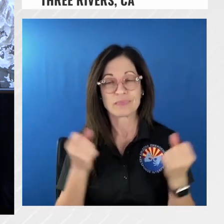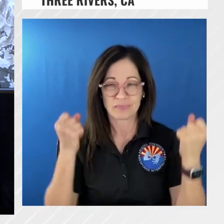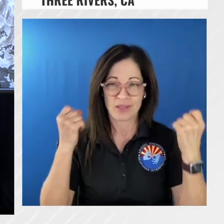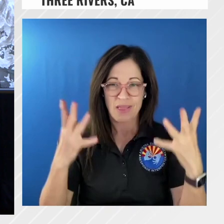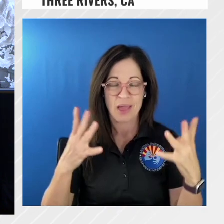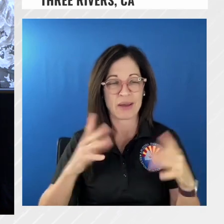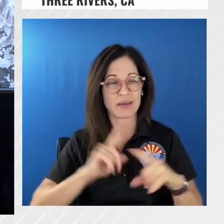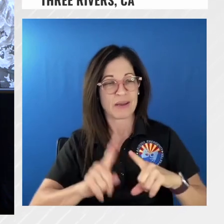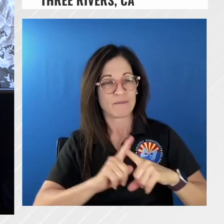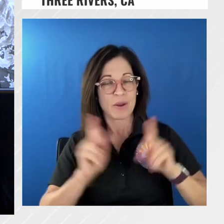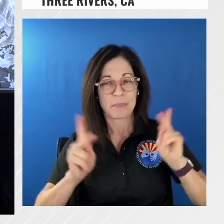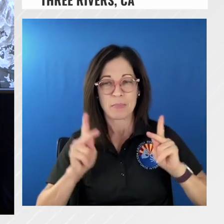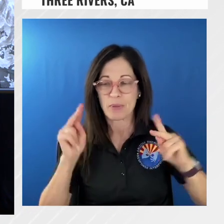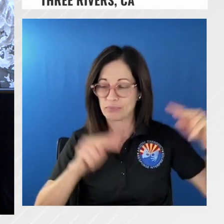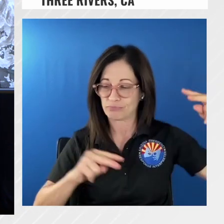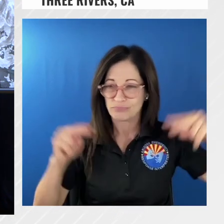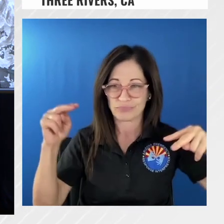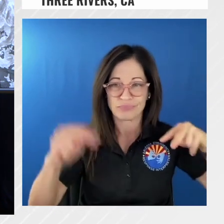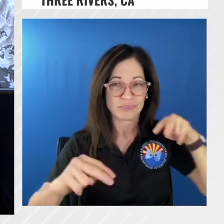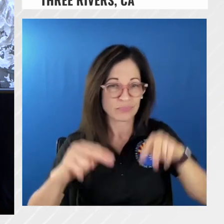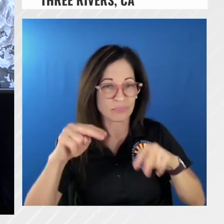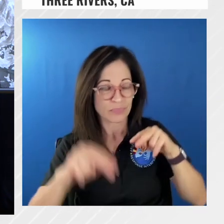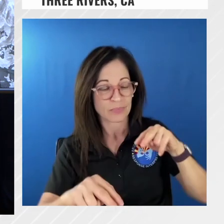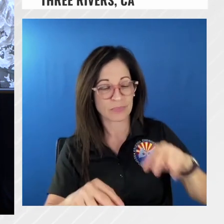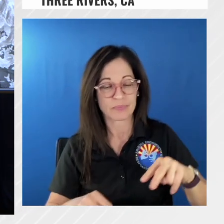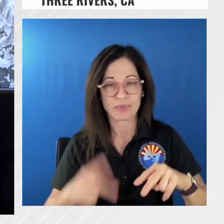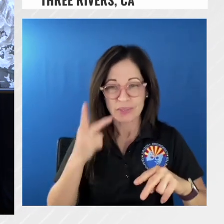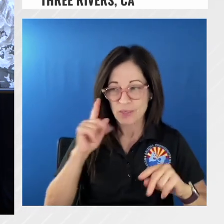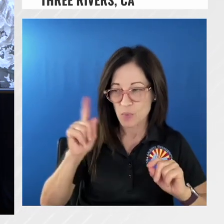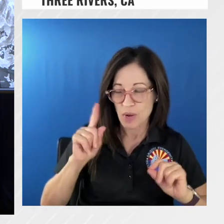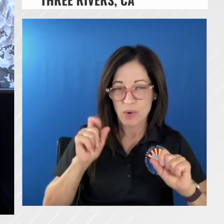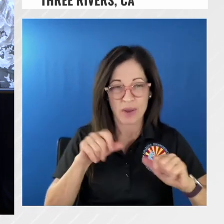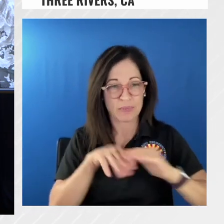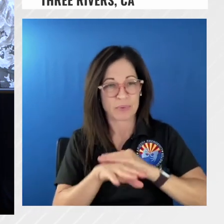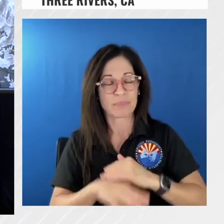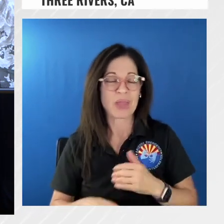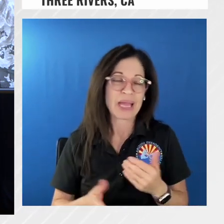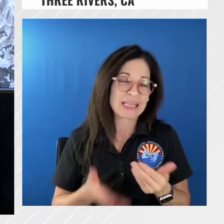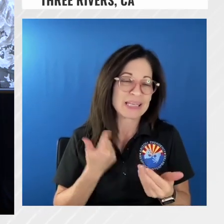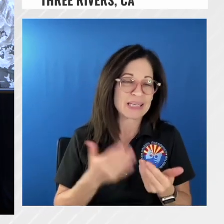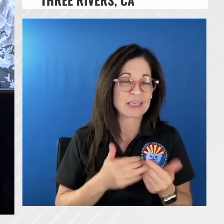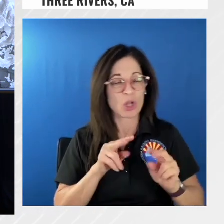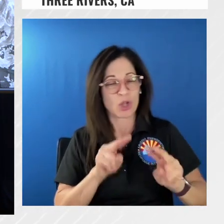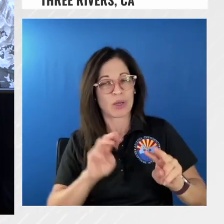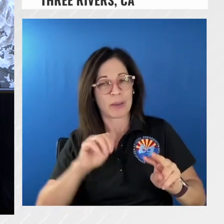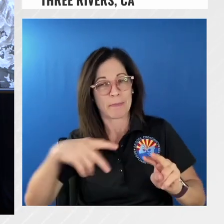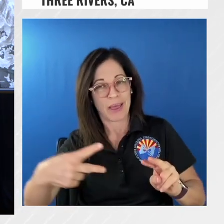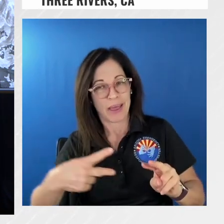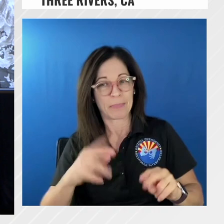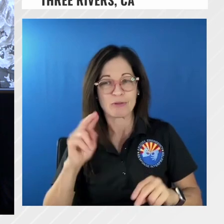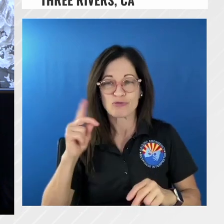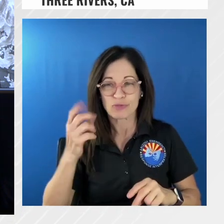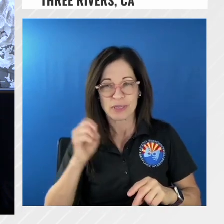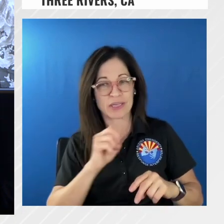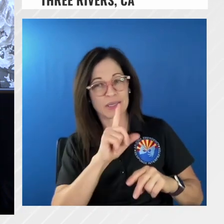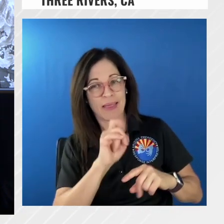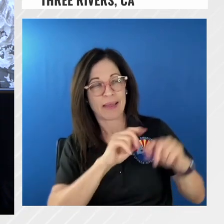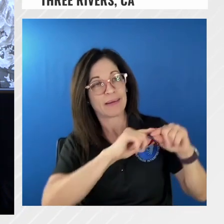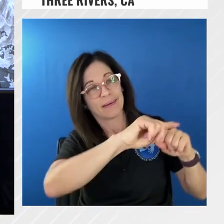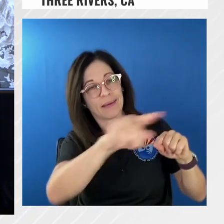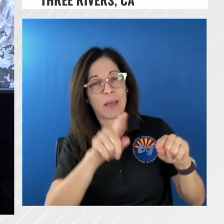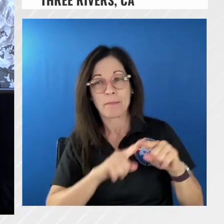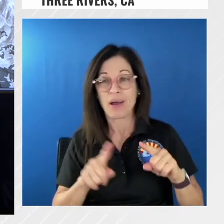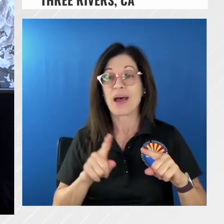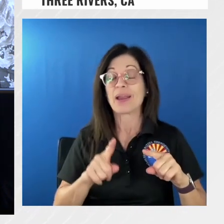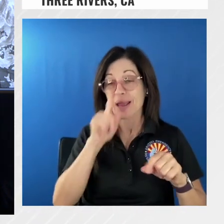options of where we can go and validating that it's easy to look at a map and pick ridge lines when you go out there it's a little bit more challenging because of all the fuel loading